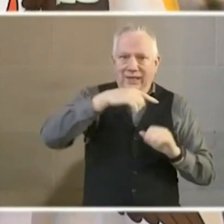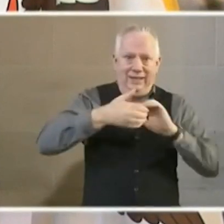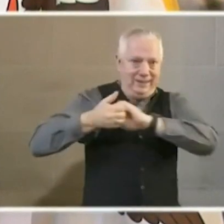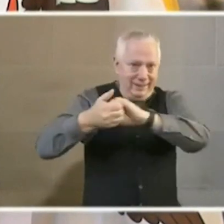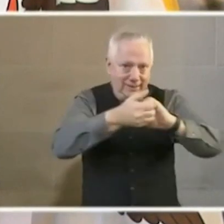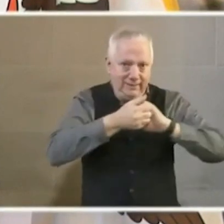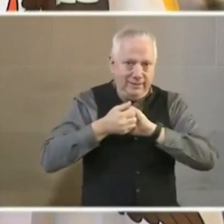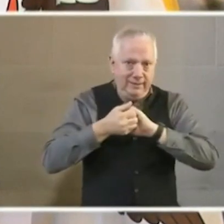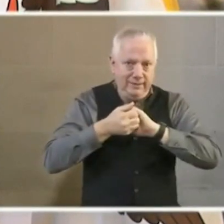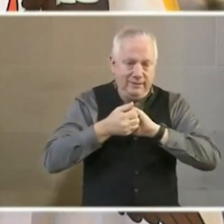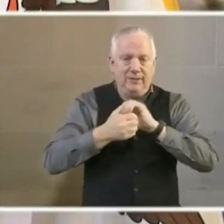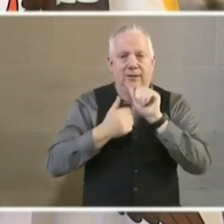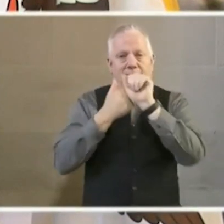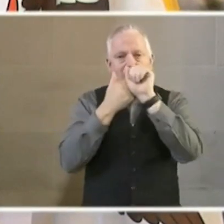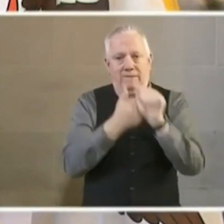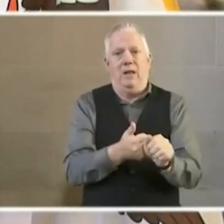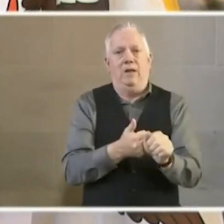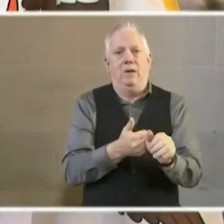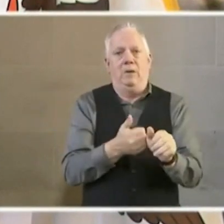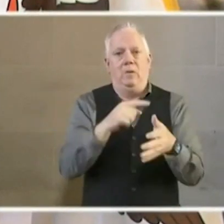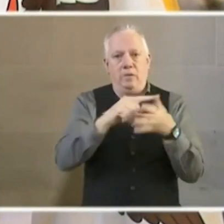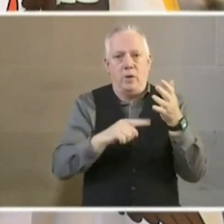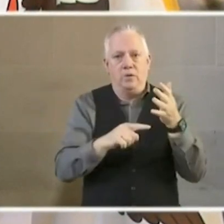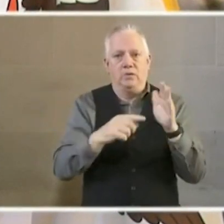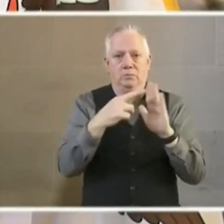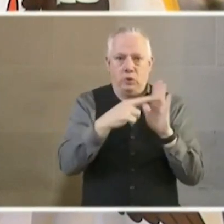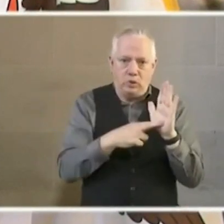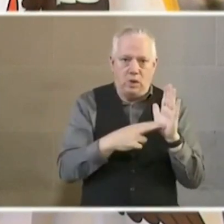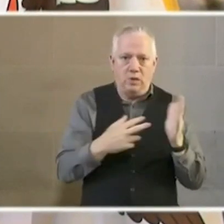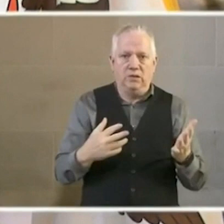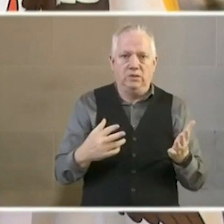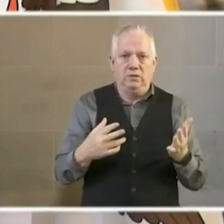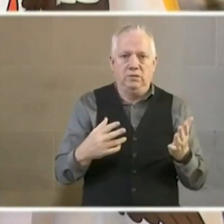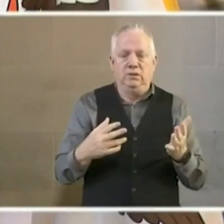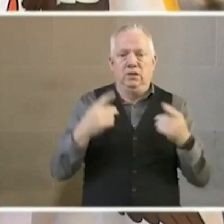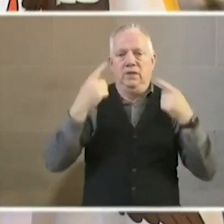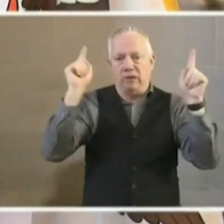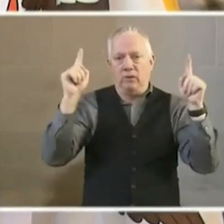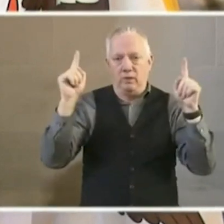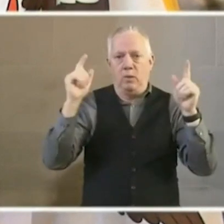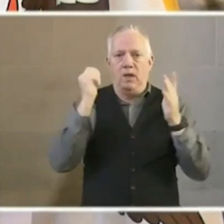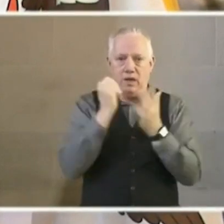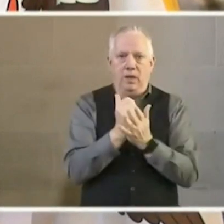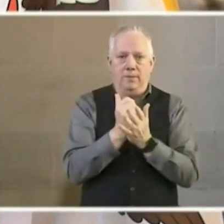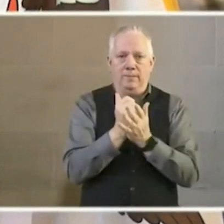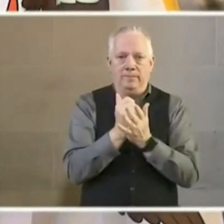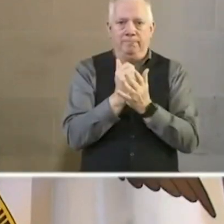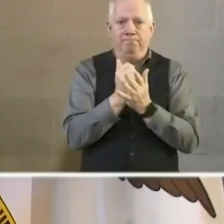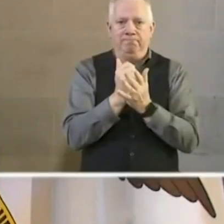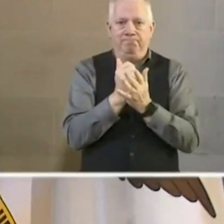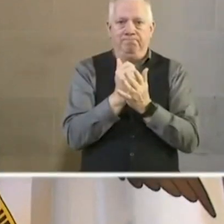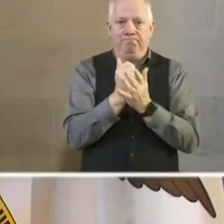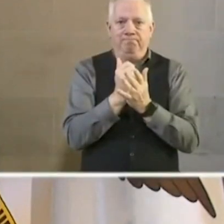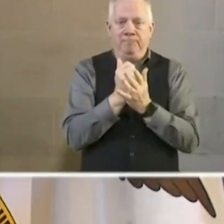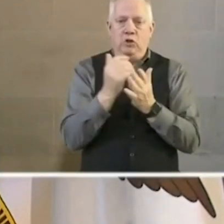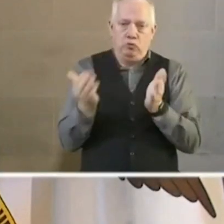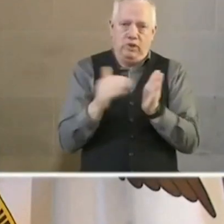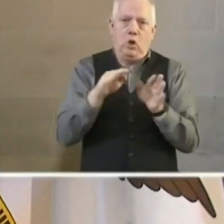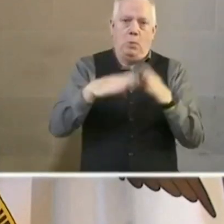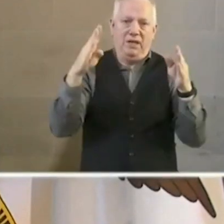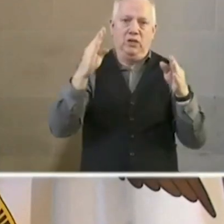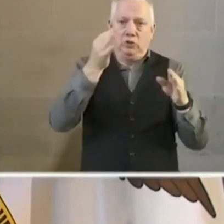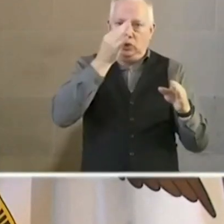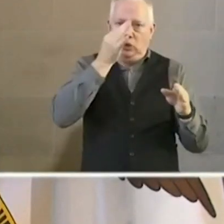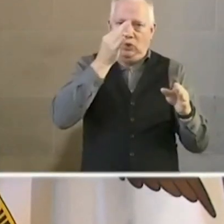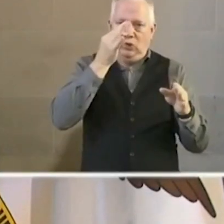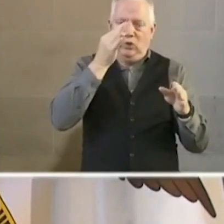follow these protocols in an effective way that's going to help deliver reopening sooner